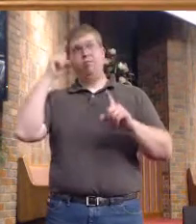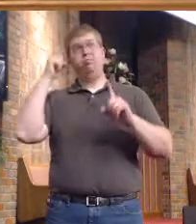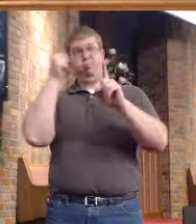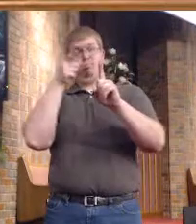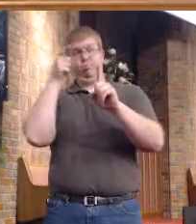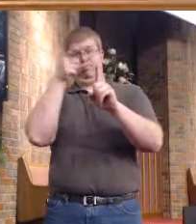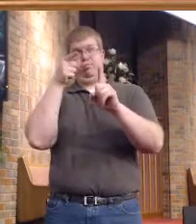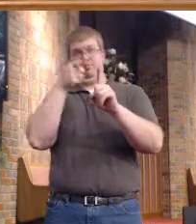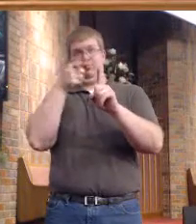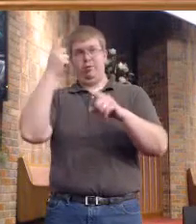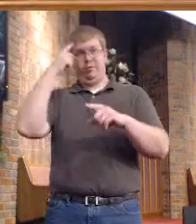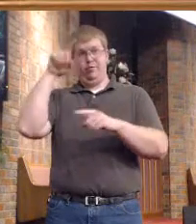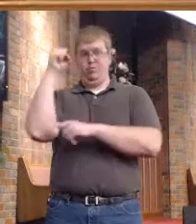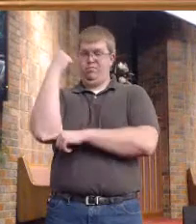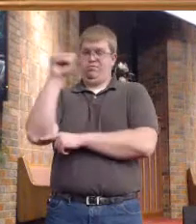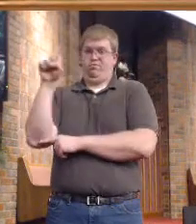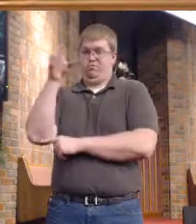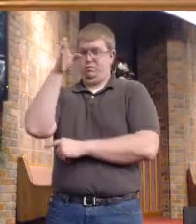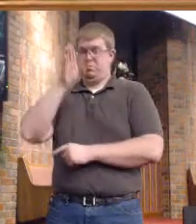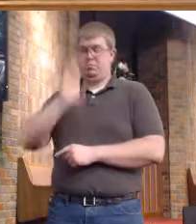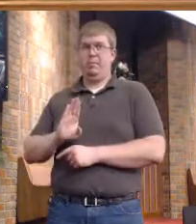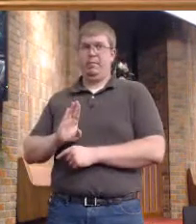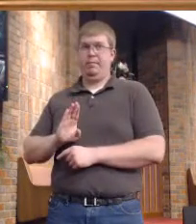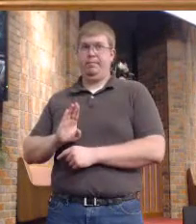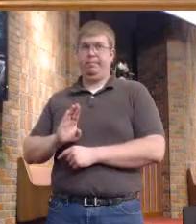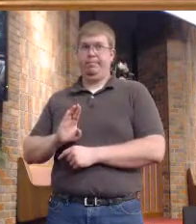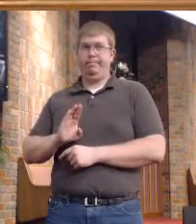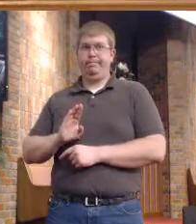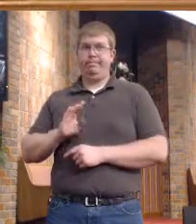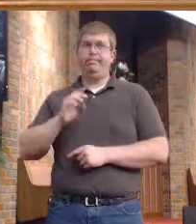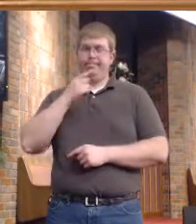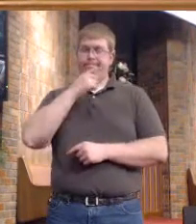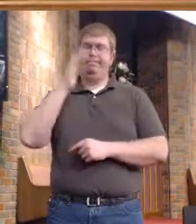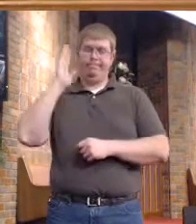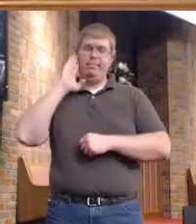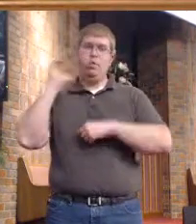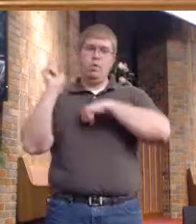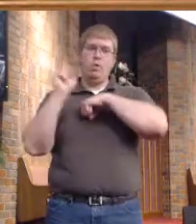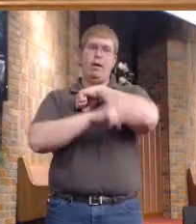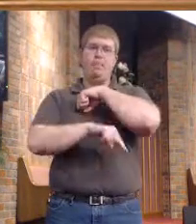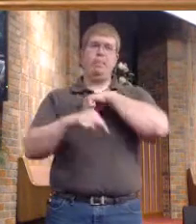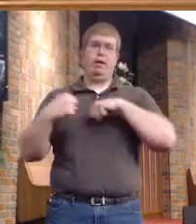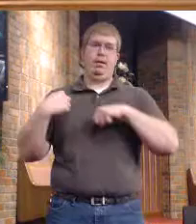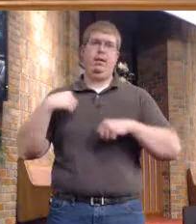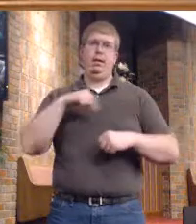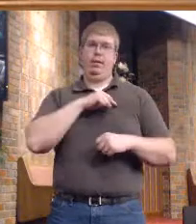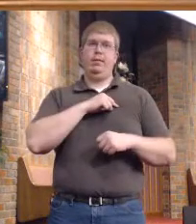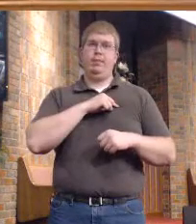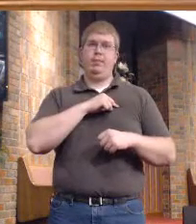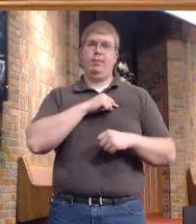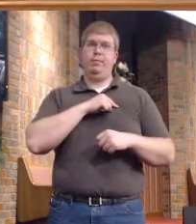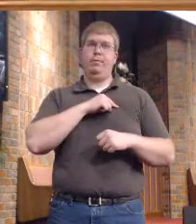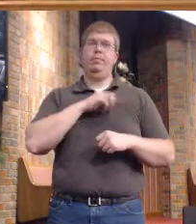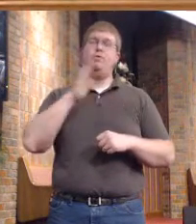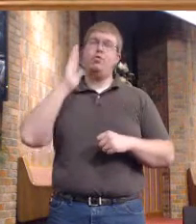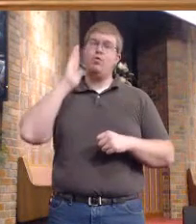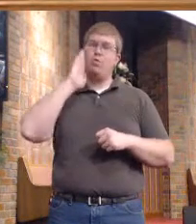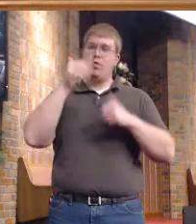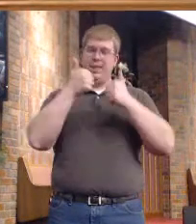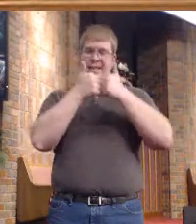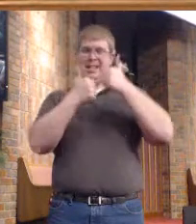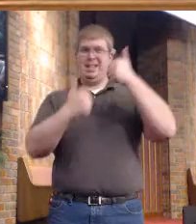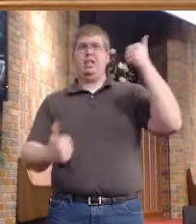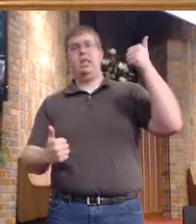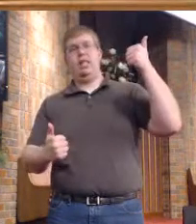God, then he will carry out the judgment that he has promised, and we will be separated for eternity